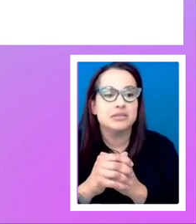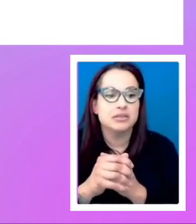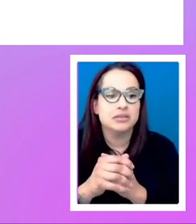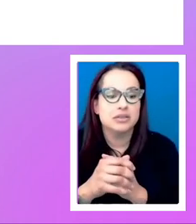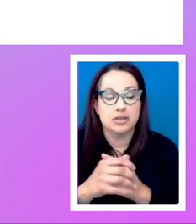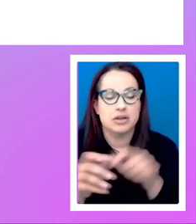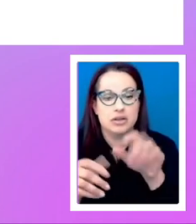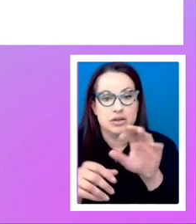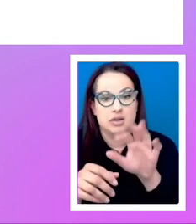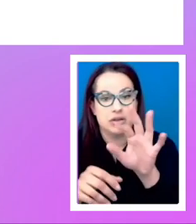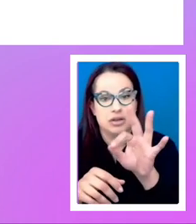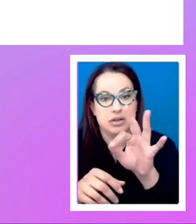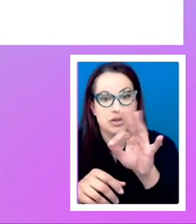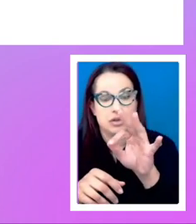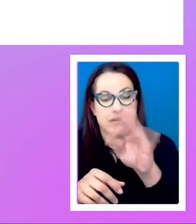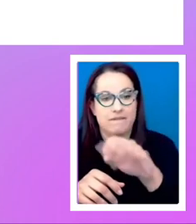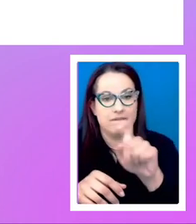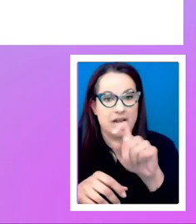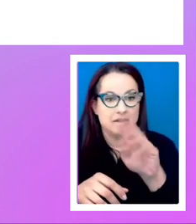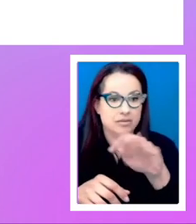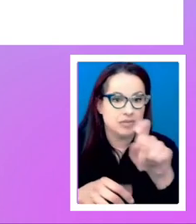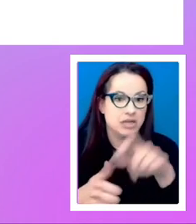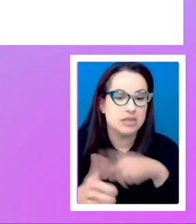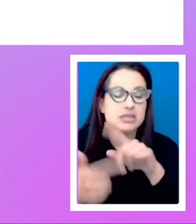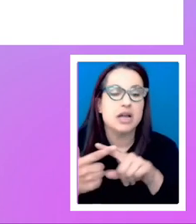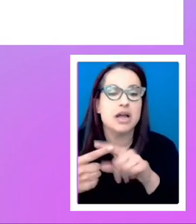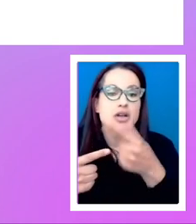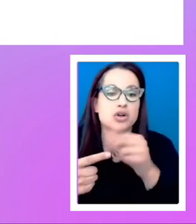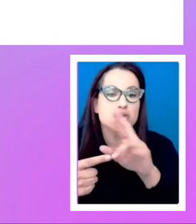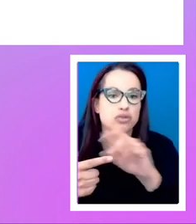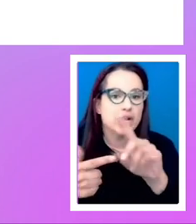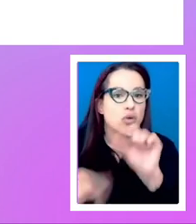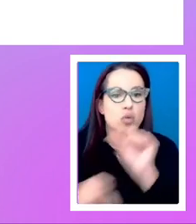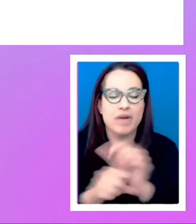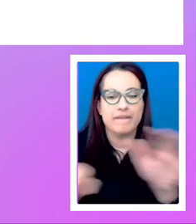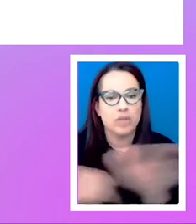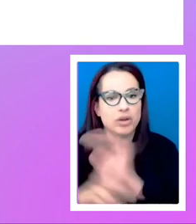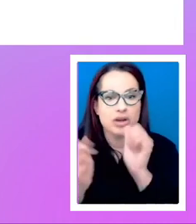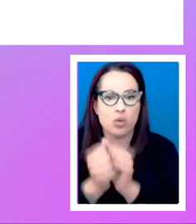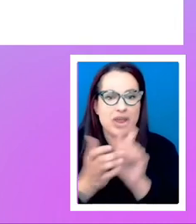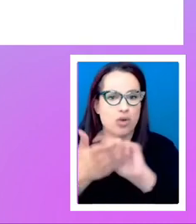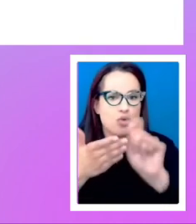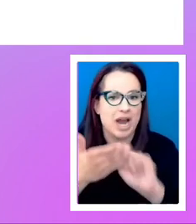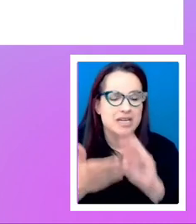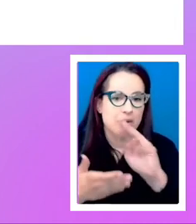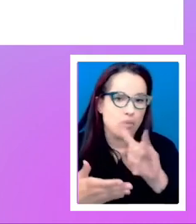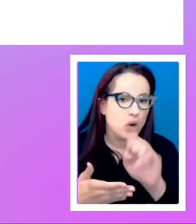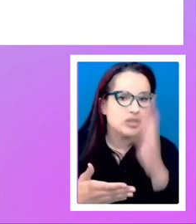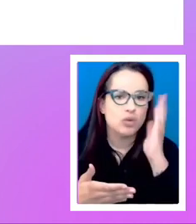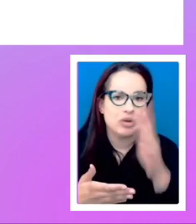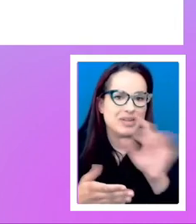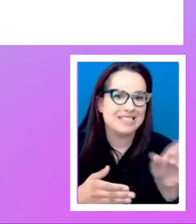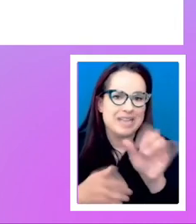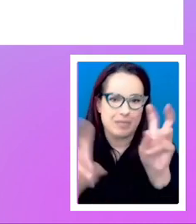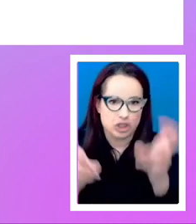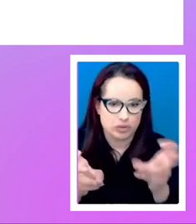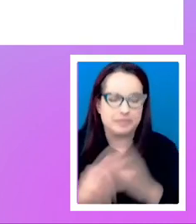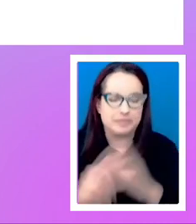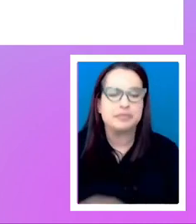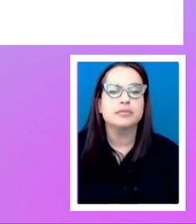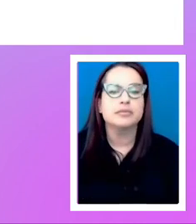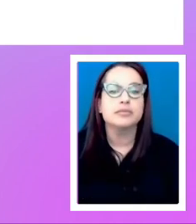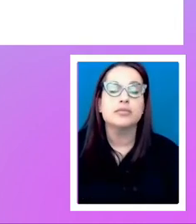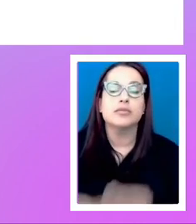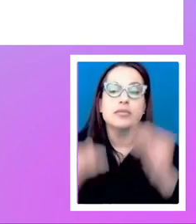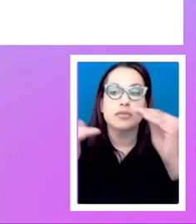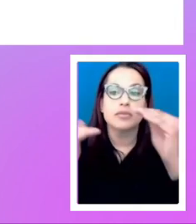sort of work entirely with writing modes. So yeah, I mean, it's going to be the same issue really. Right. Another